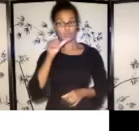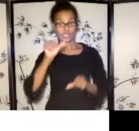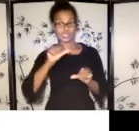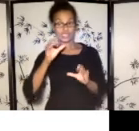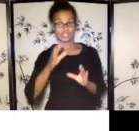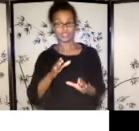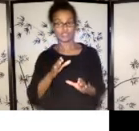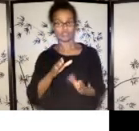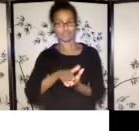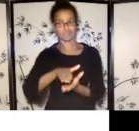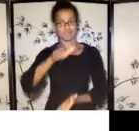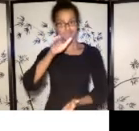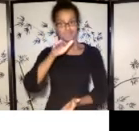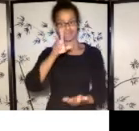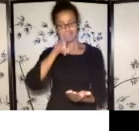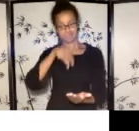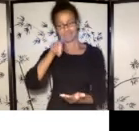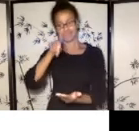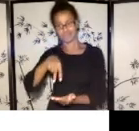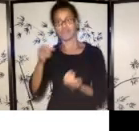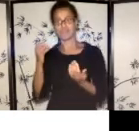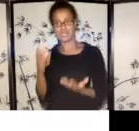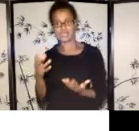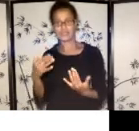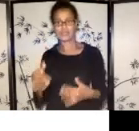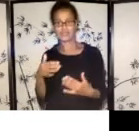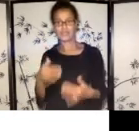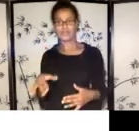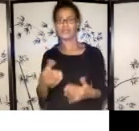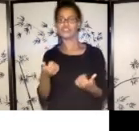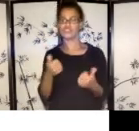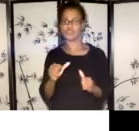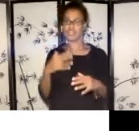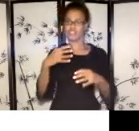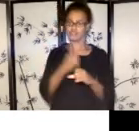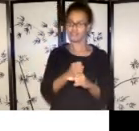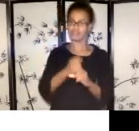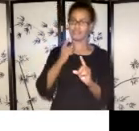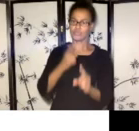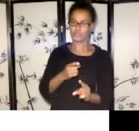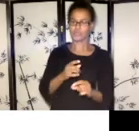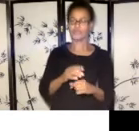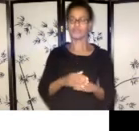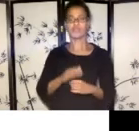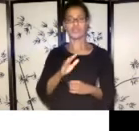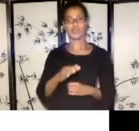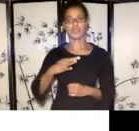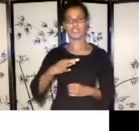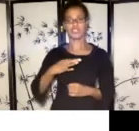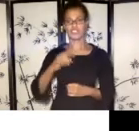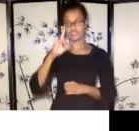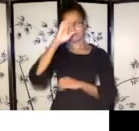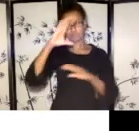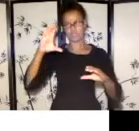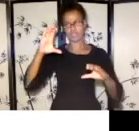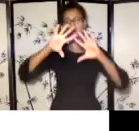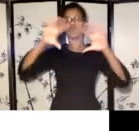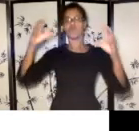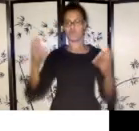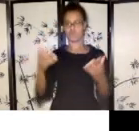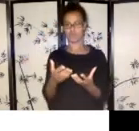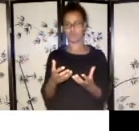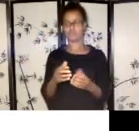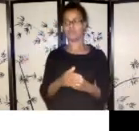try and be as clear and concise and think about your application holistically. So do the questions, your